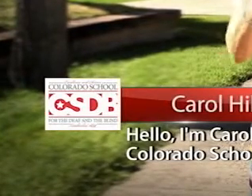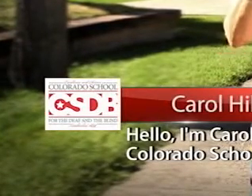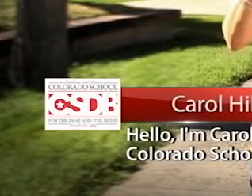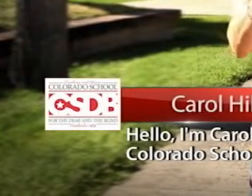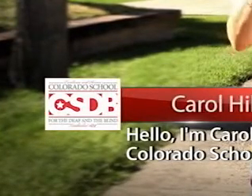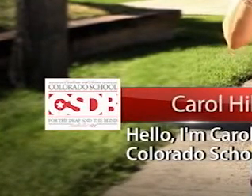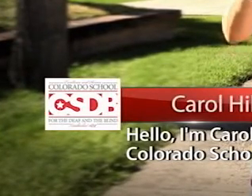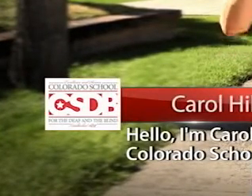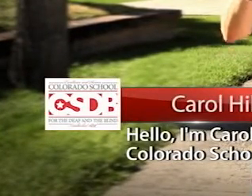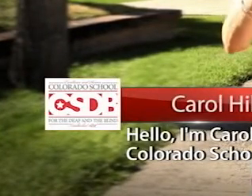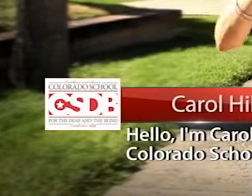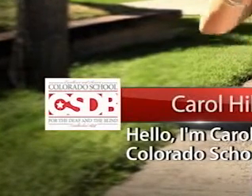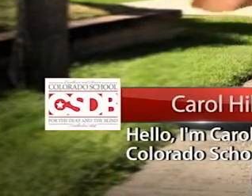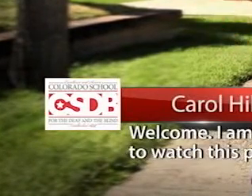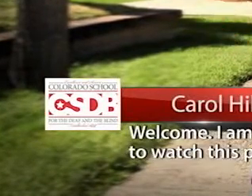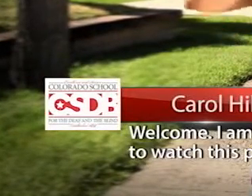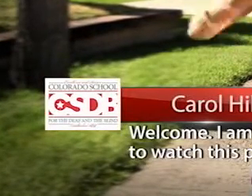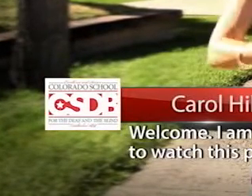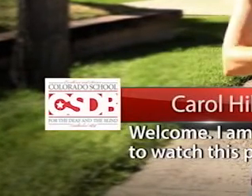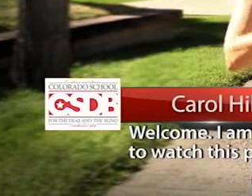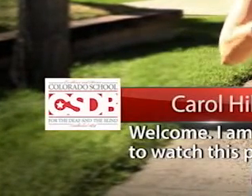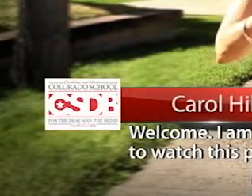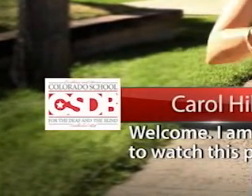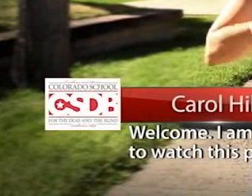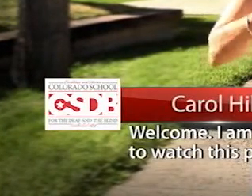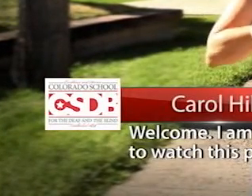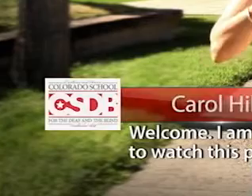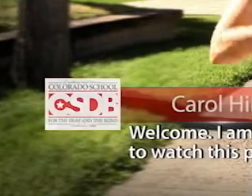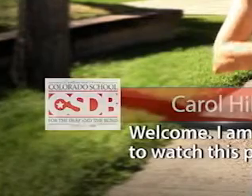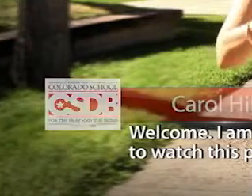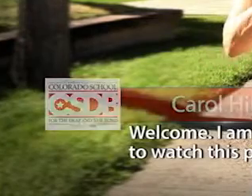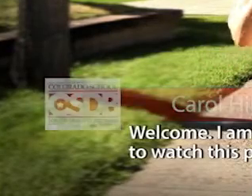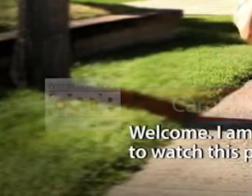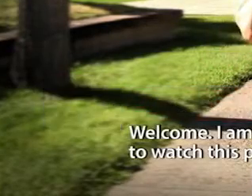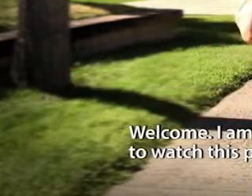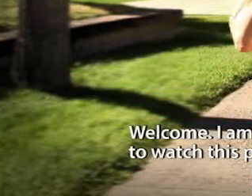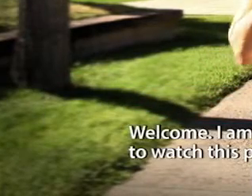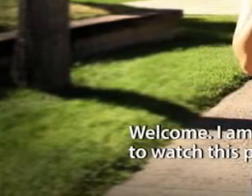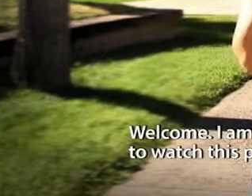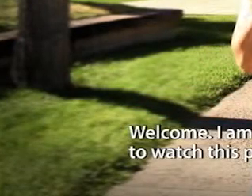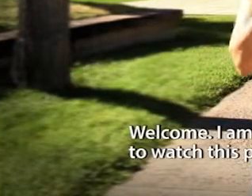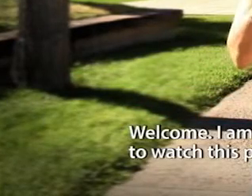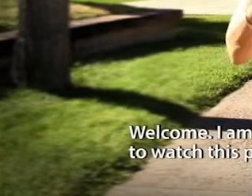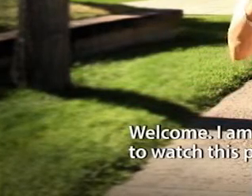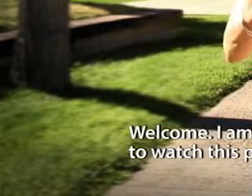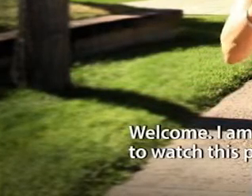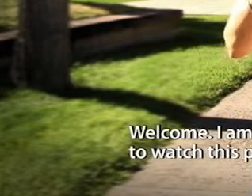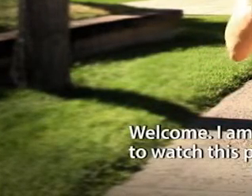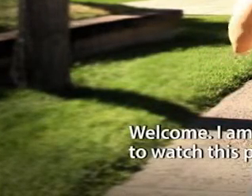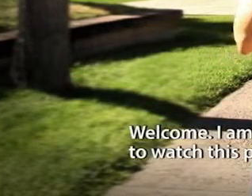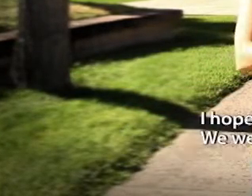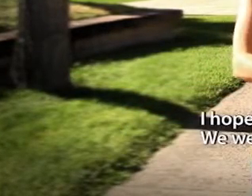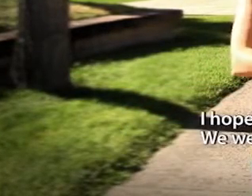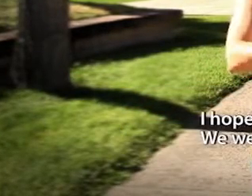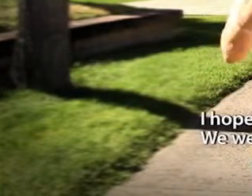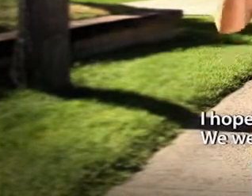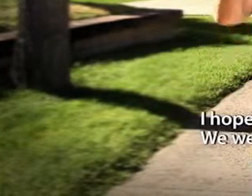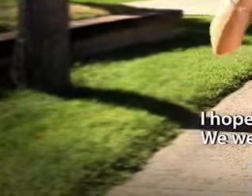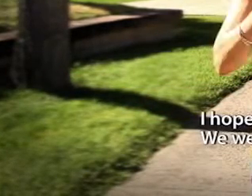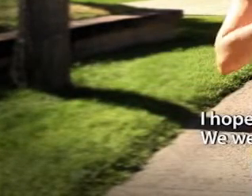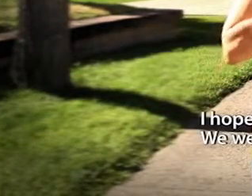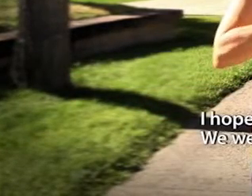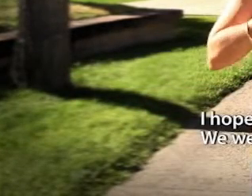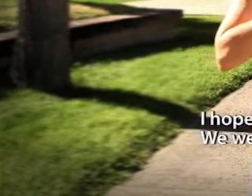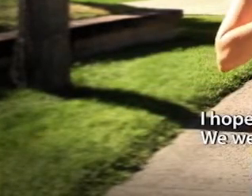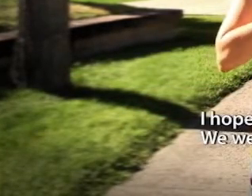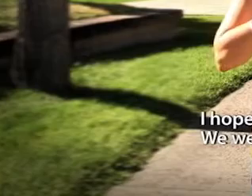Blind, CSDB. Welcome. I'm happy that you have decided to watch this program. I hope